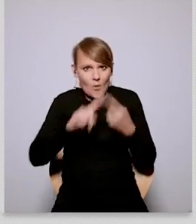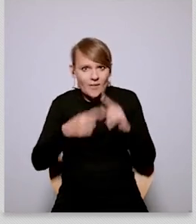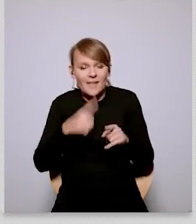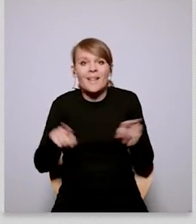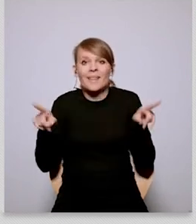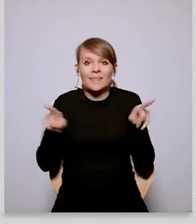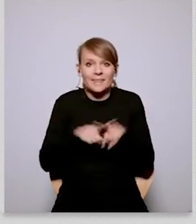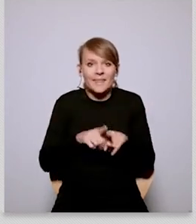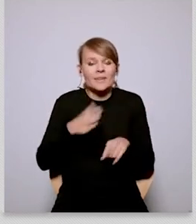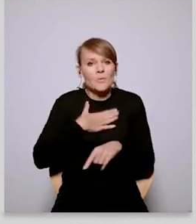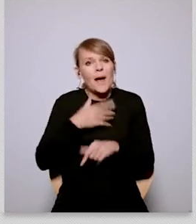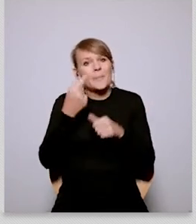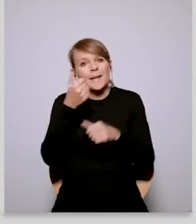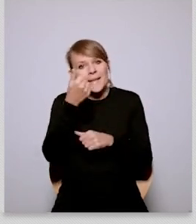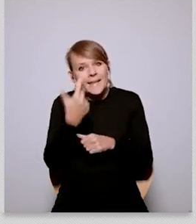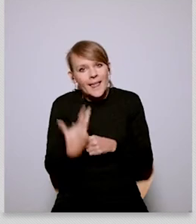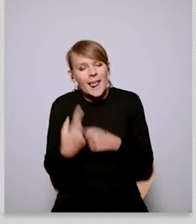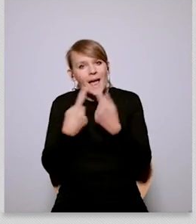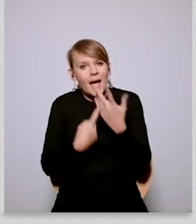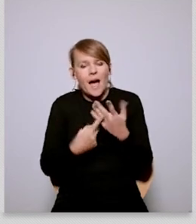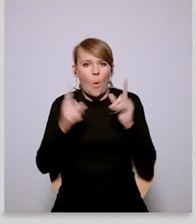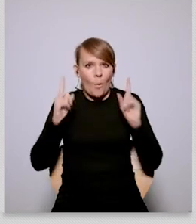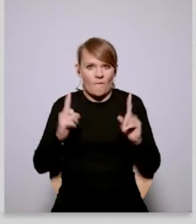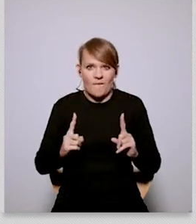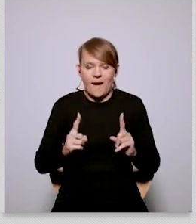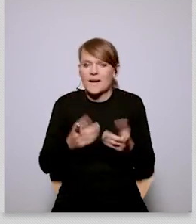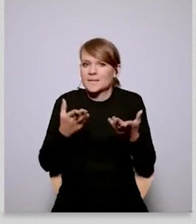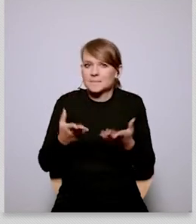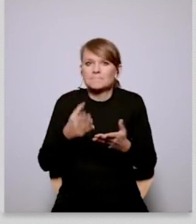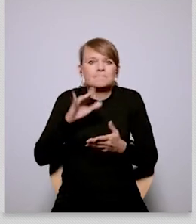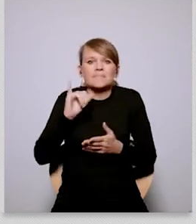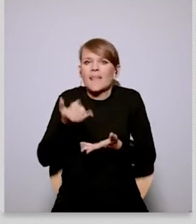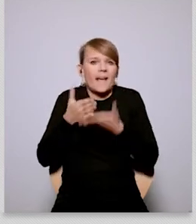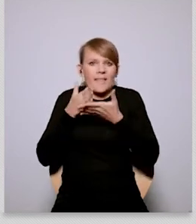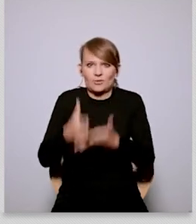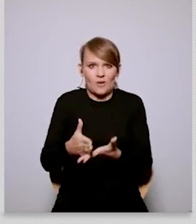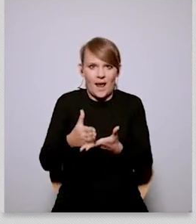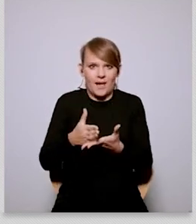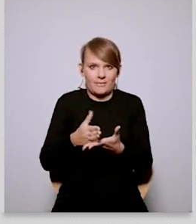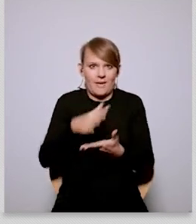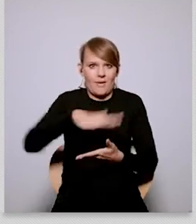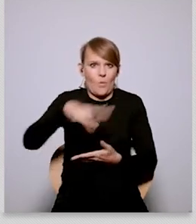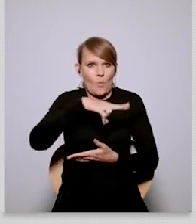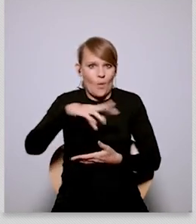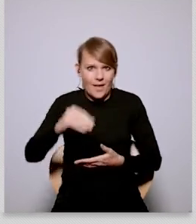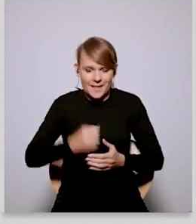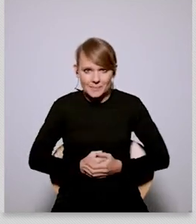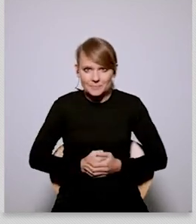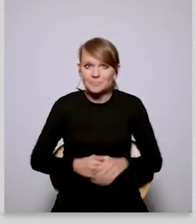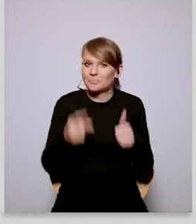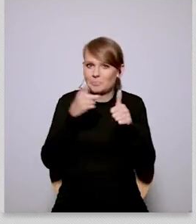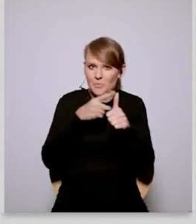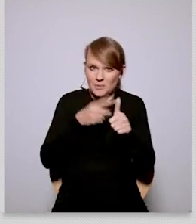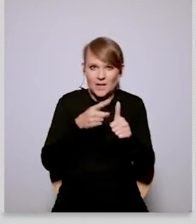um what how we might deal with that um at european level so sort of firstly on the why um the